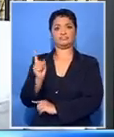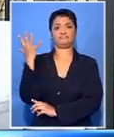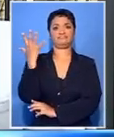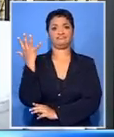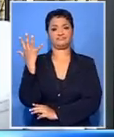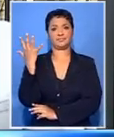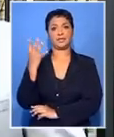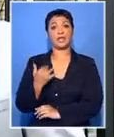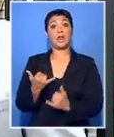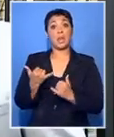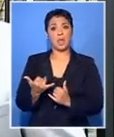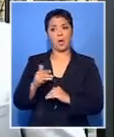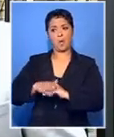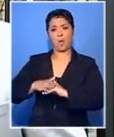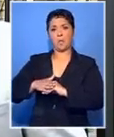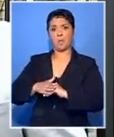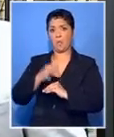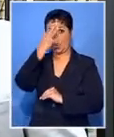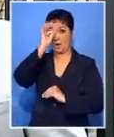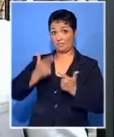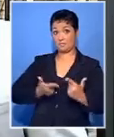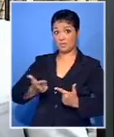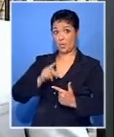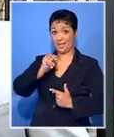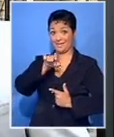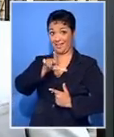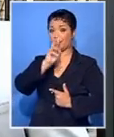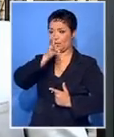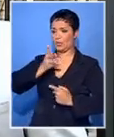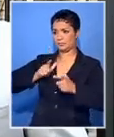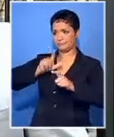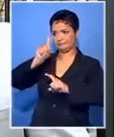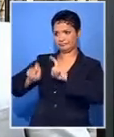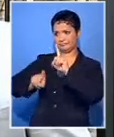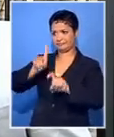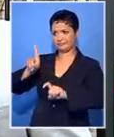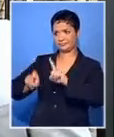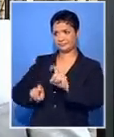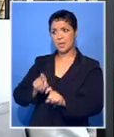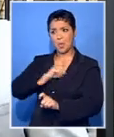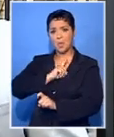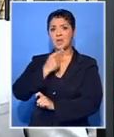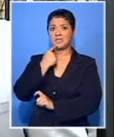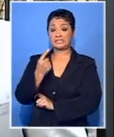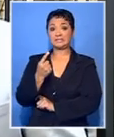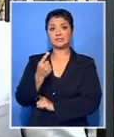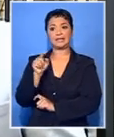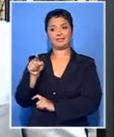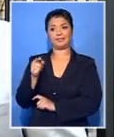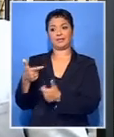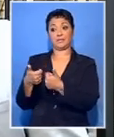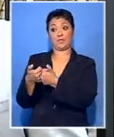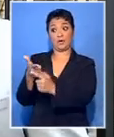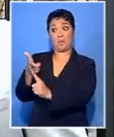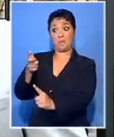case. Dermann is yet to be cross-examined by the state. The prosecution will attempt to prove beyond reasonable doubt that pistols shot and kills